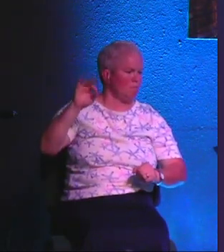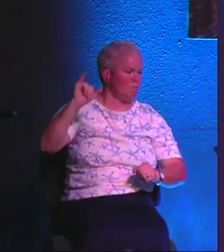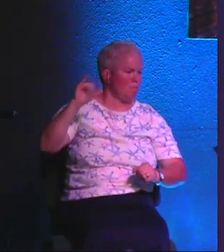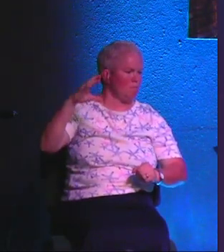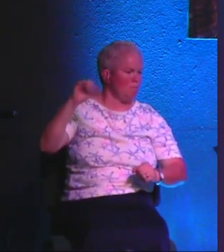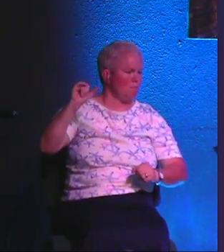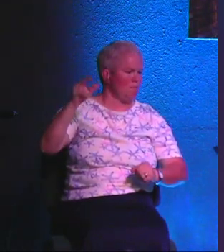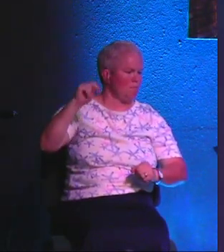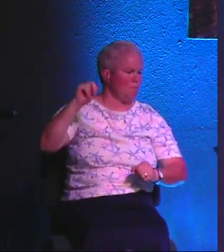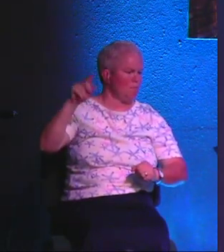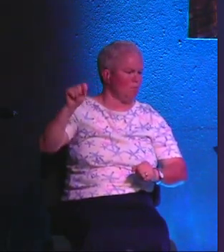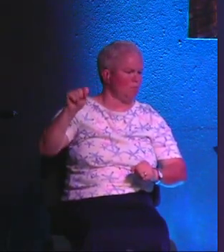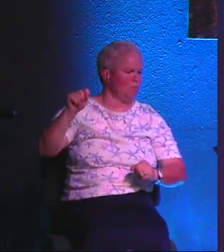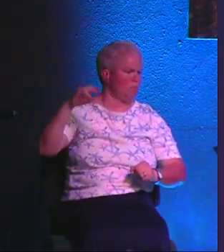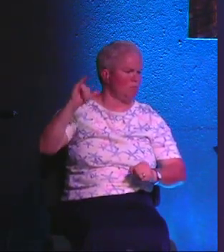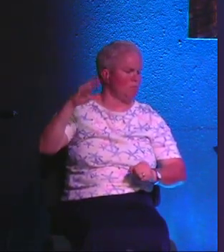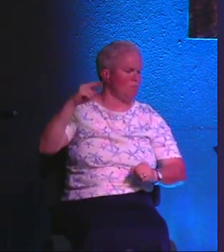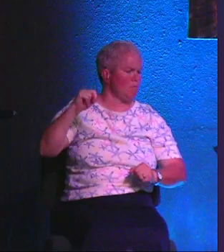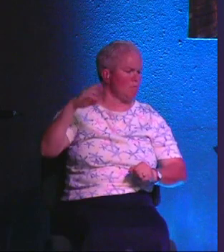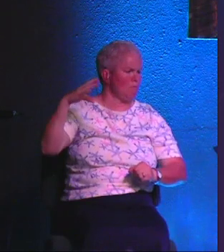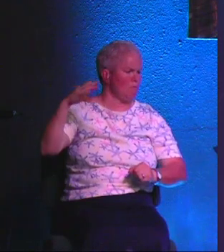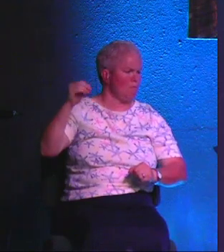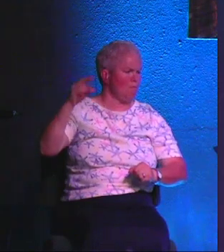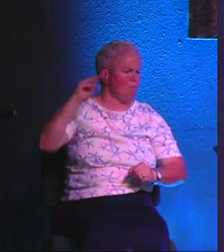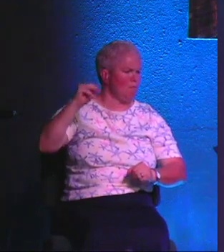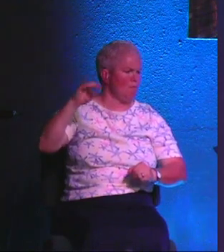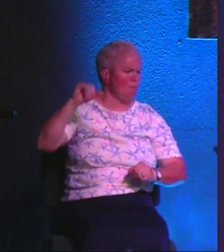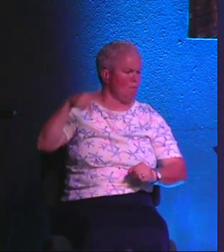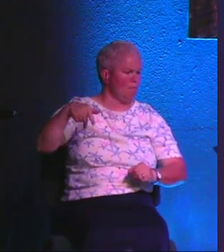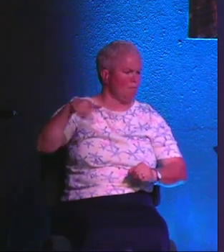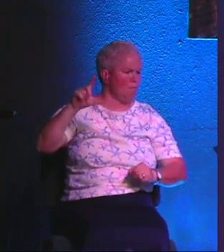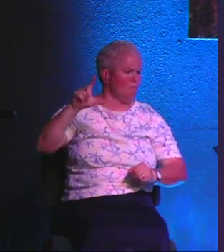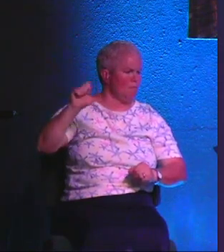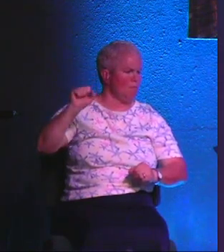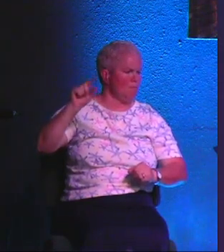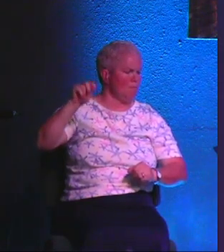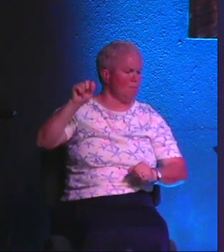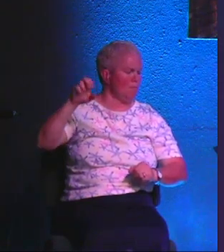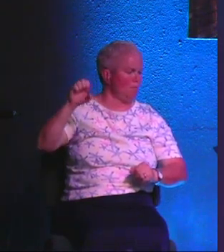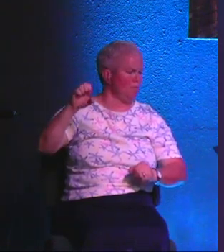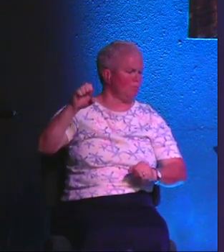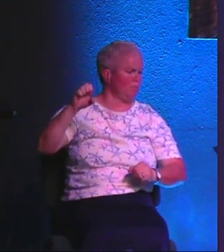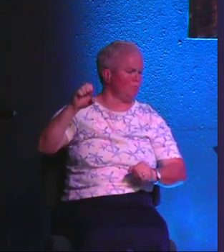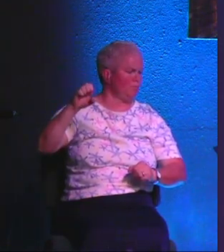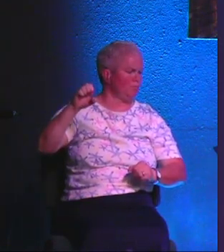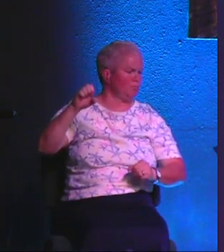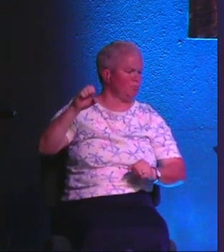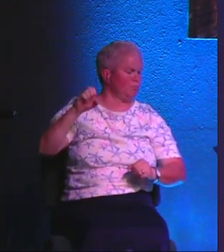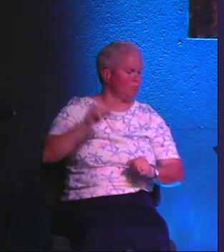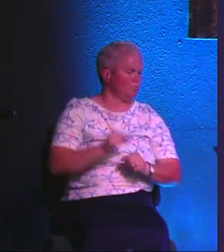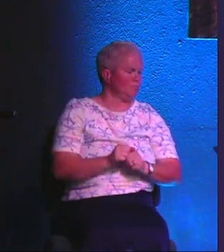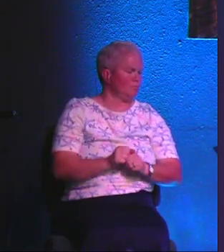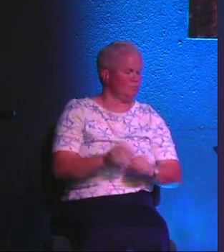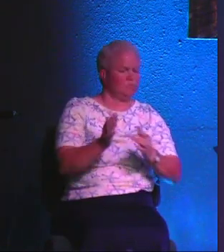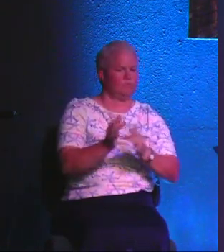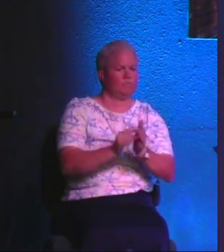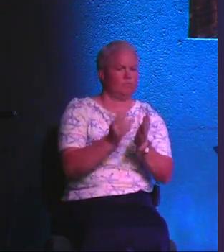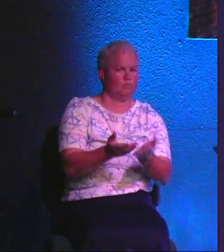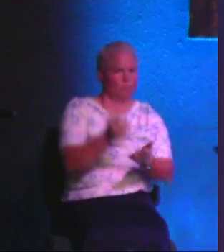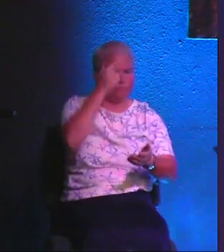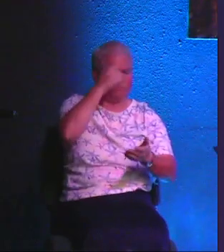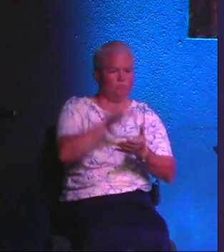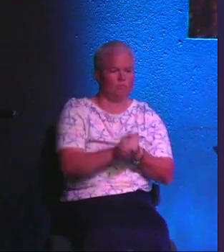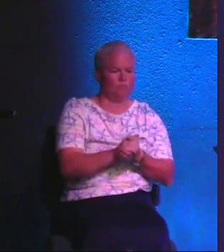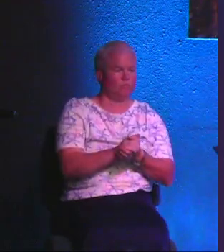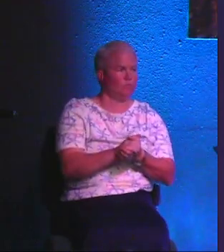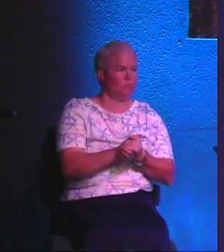the elementary, uncomplex, and error-ridden pride of humanity. That's why attending a Bible